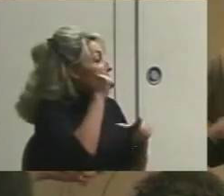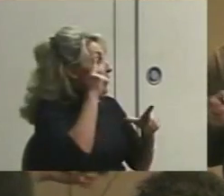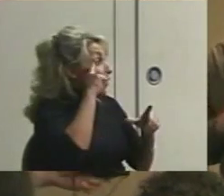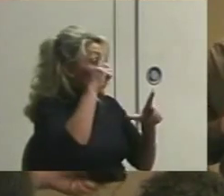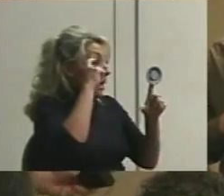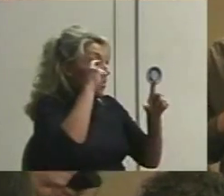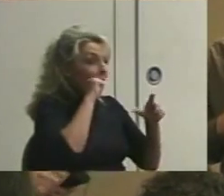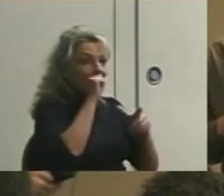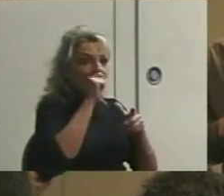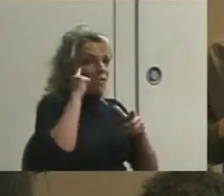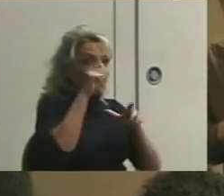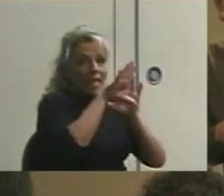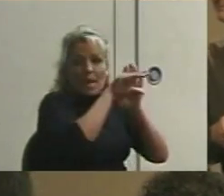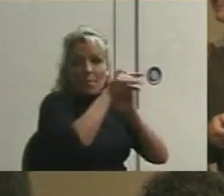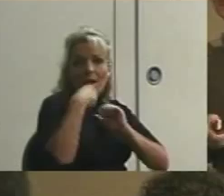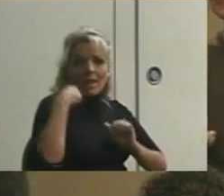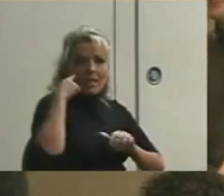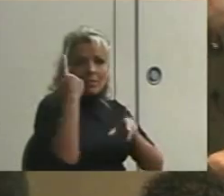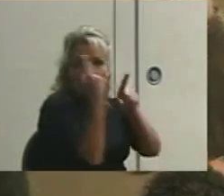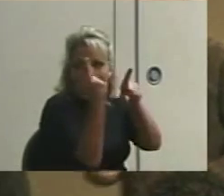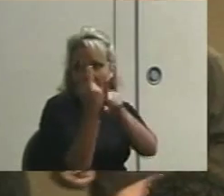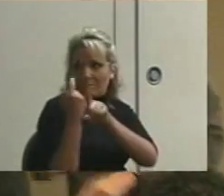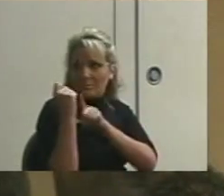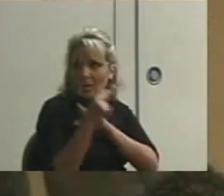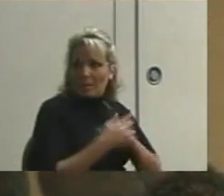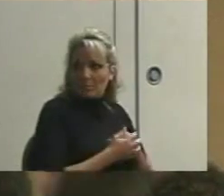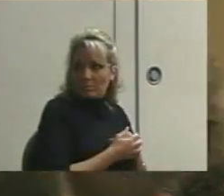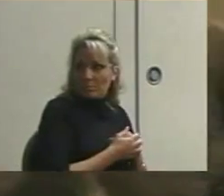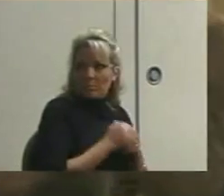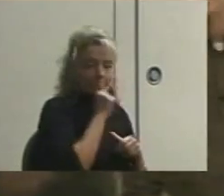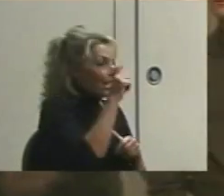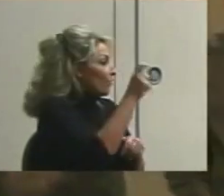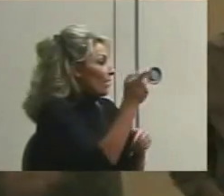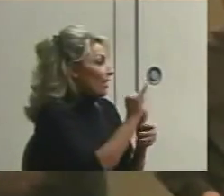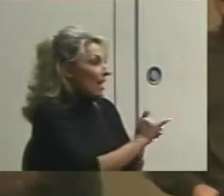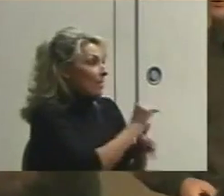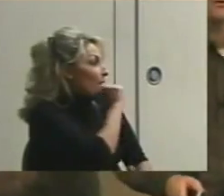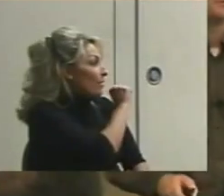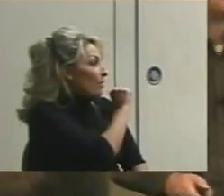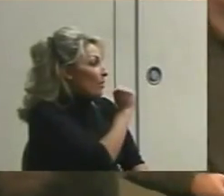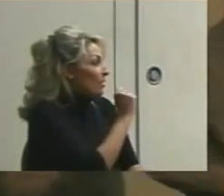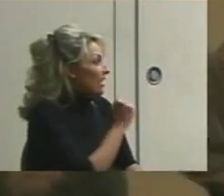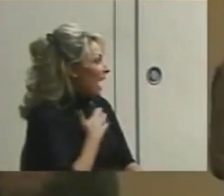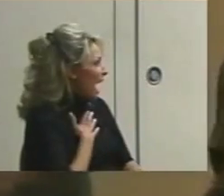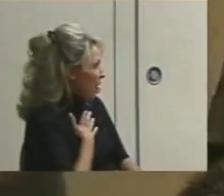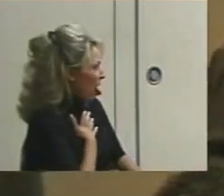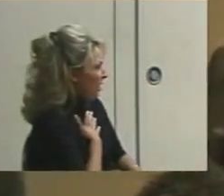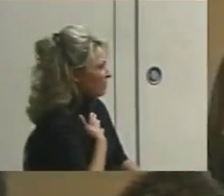this one is not for the camera. Okay. Right. Oh, right. Okay, I don't need that one, I don't think. Thank you, though.